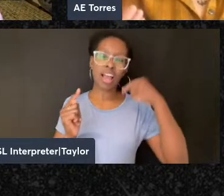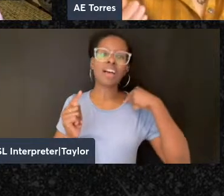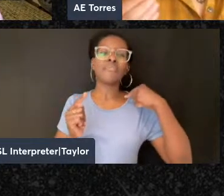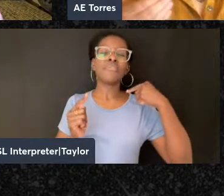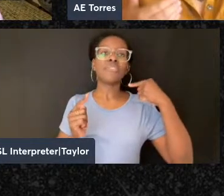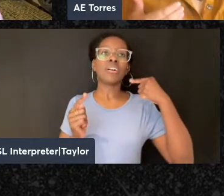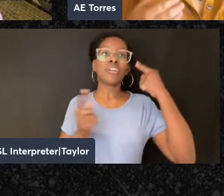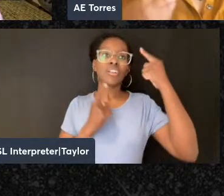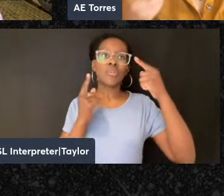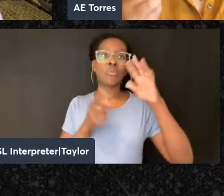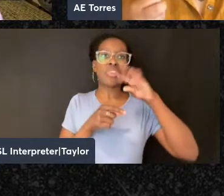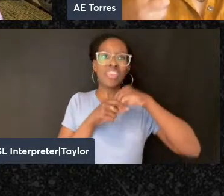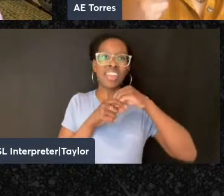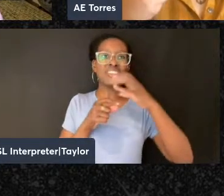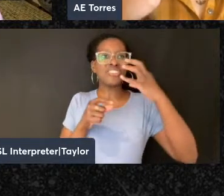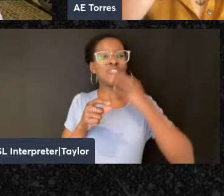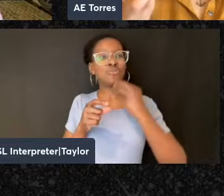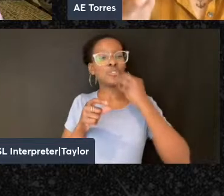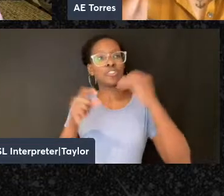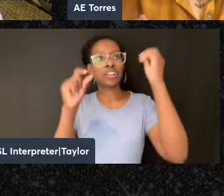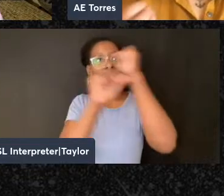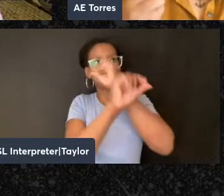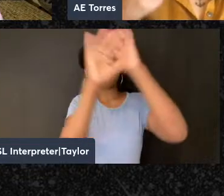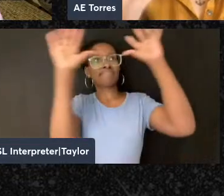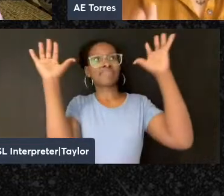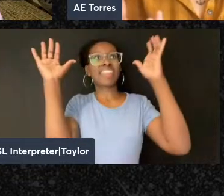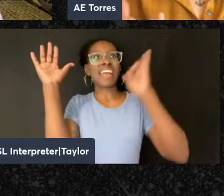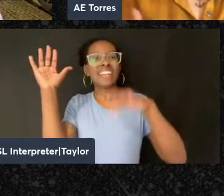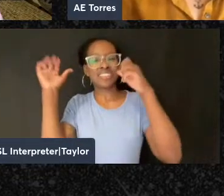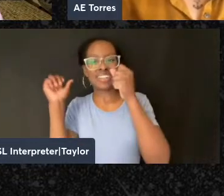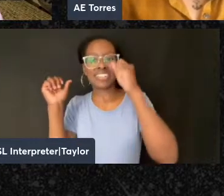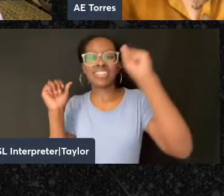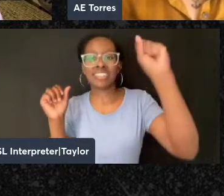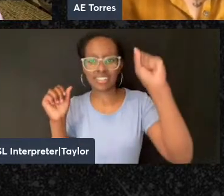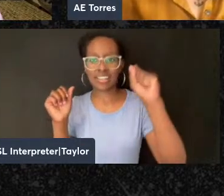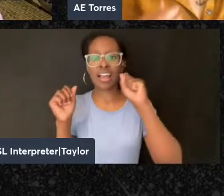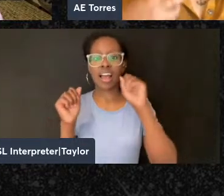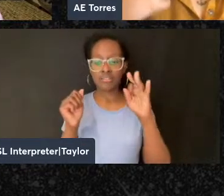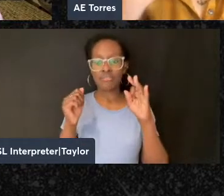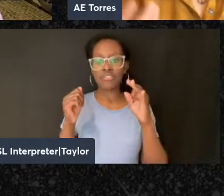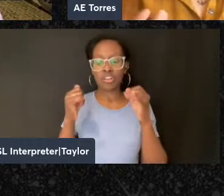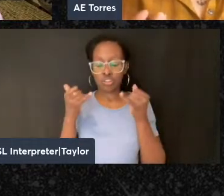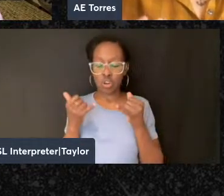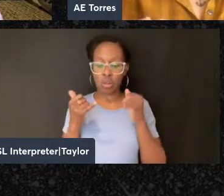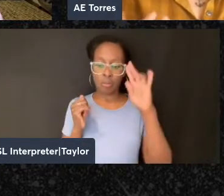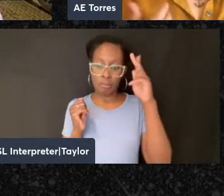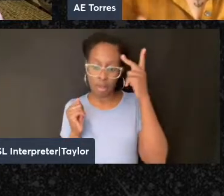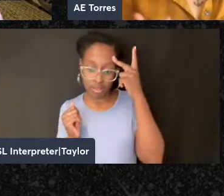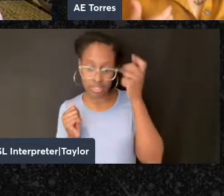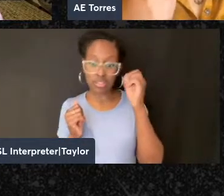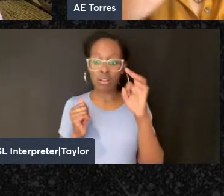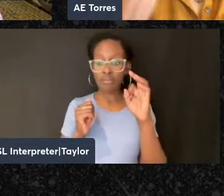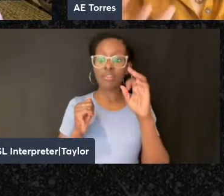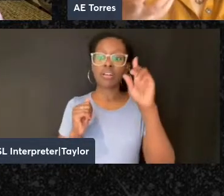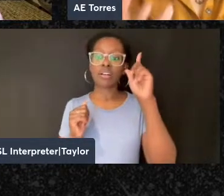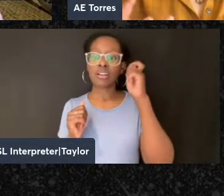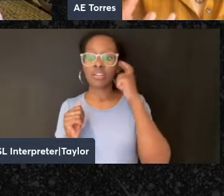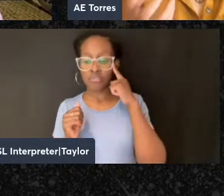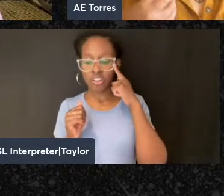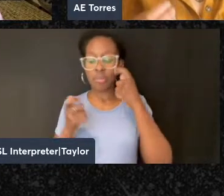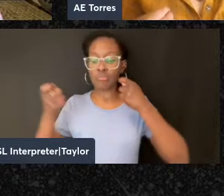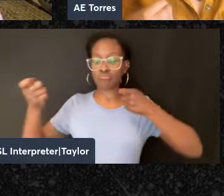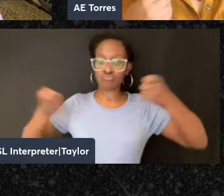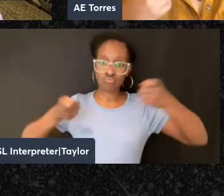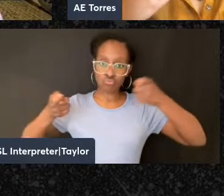diaspora that articulates a resistance to representational politics or state incorporation or seeing the state